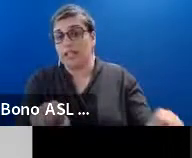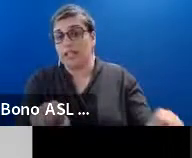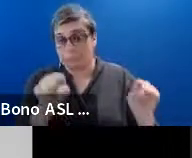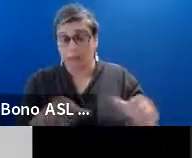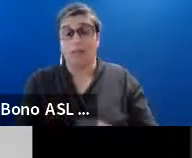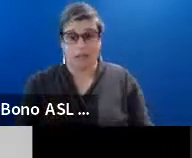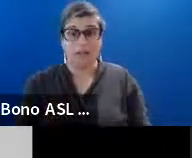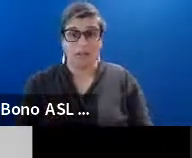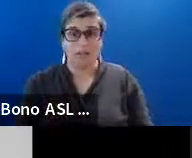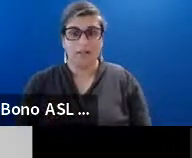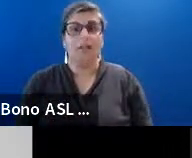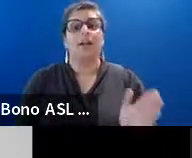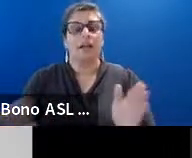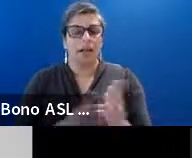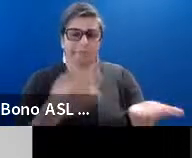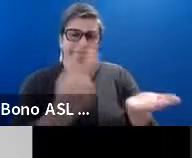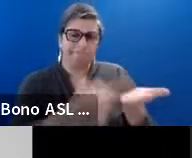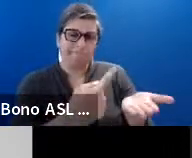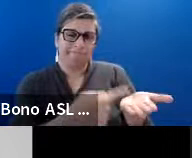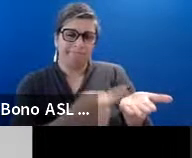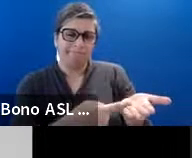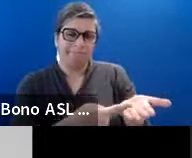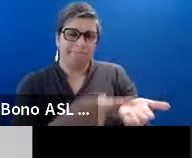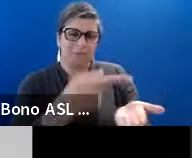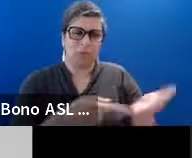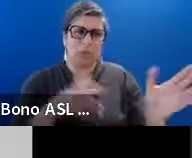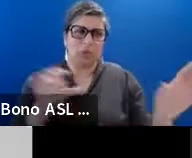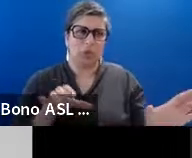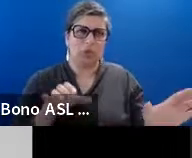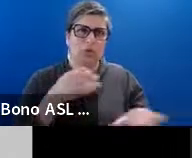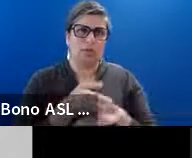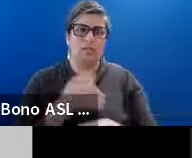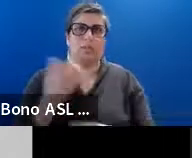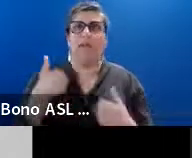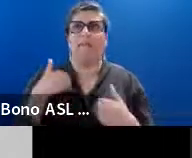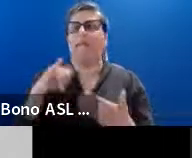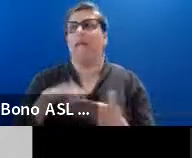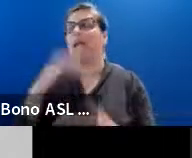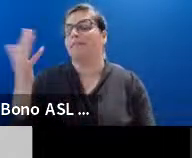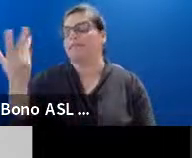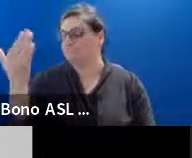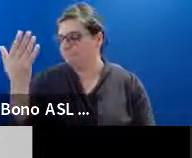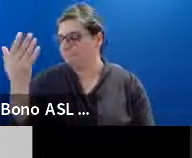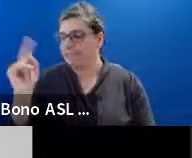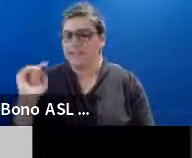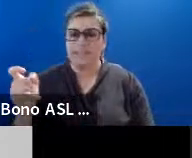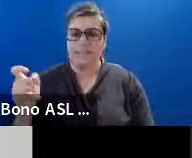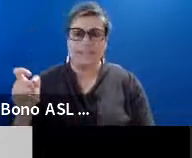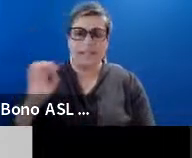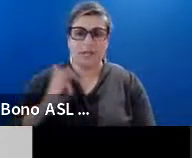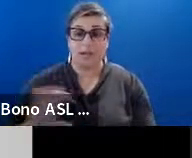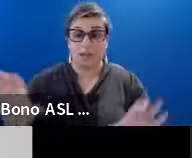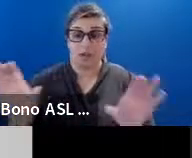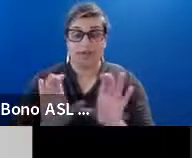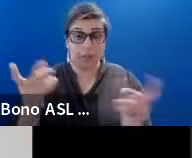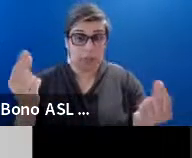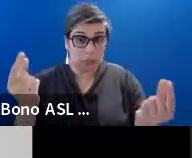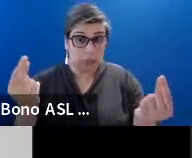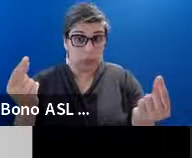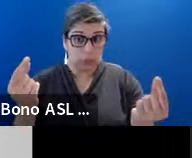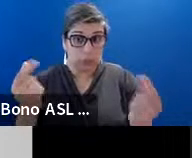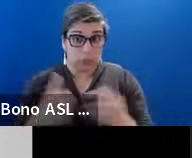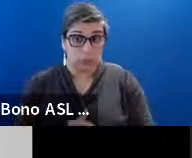Um. And again. We talked about. You know. So what do you do once you have that. That. Tax credit certificate. The.